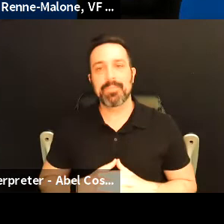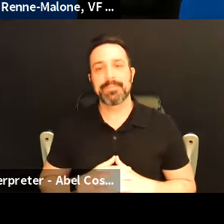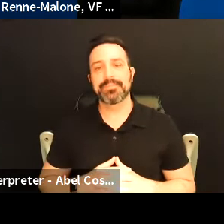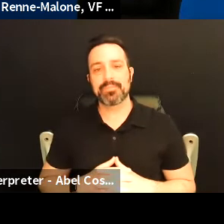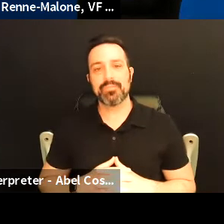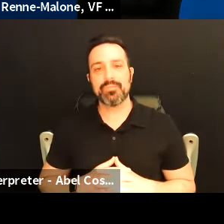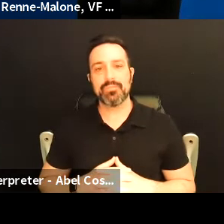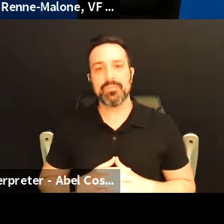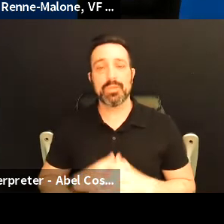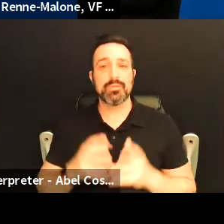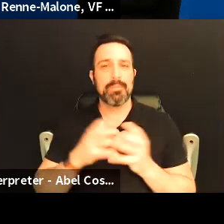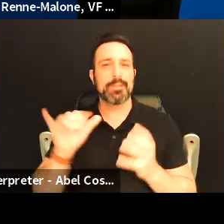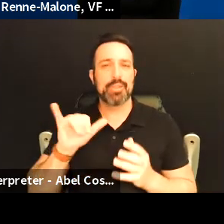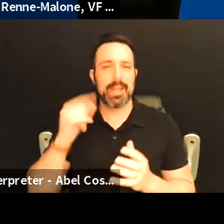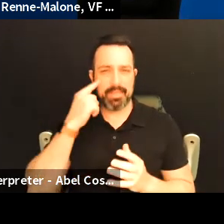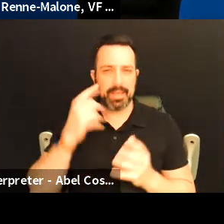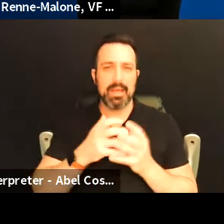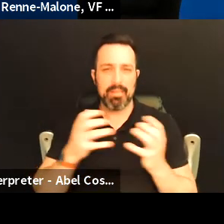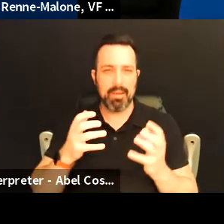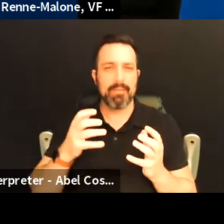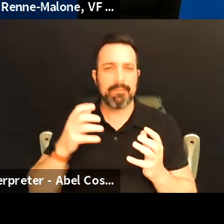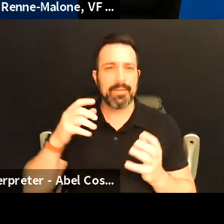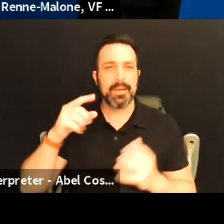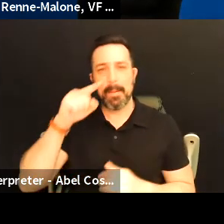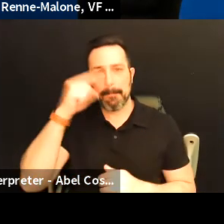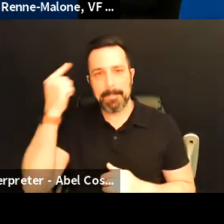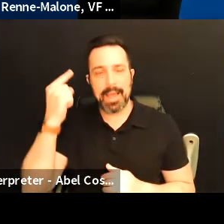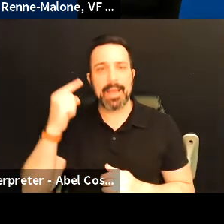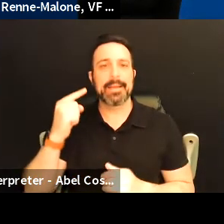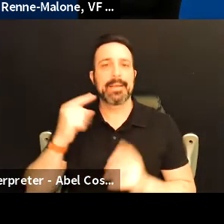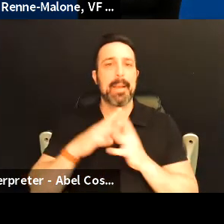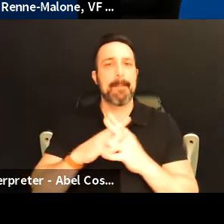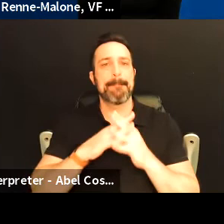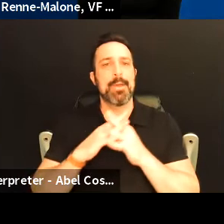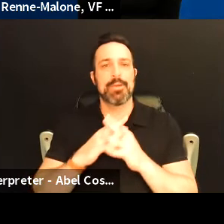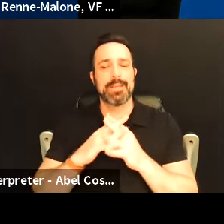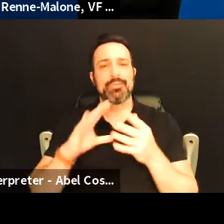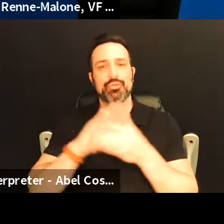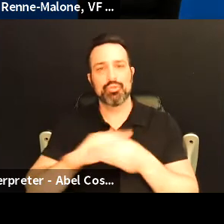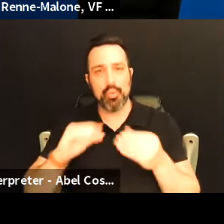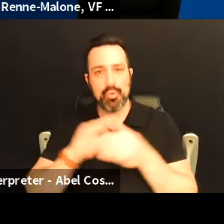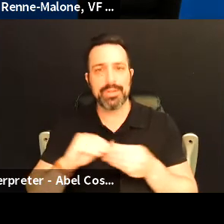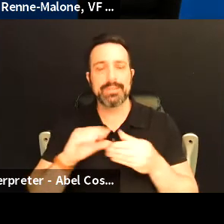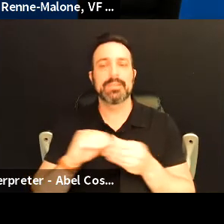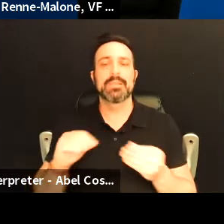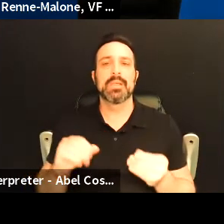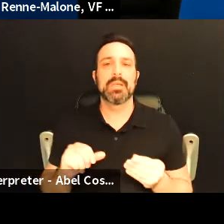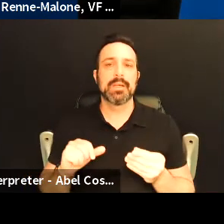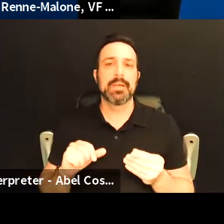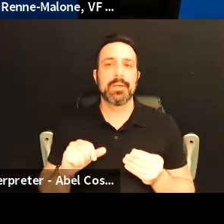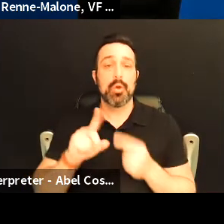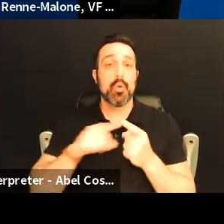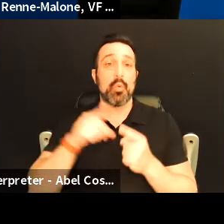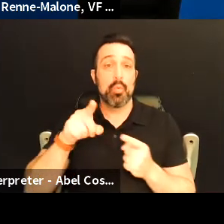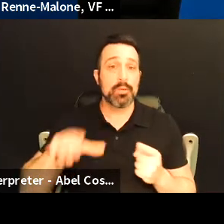much like I think a lot of you know black Americans stories um when